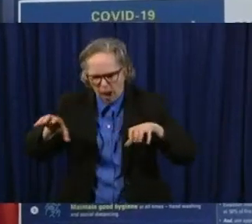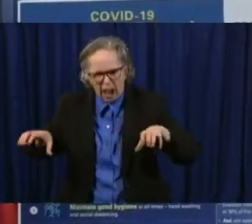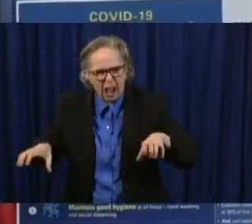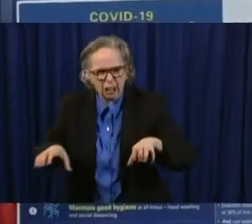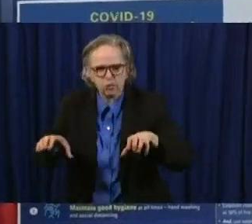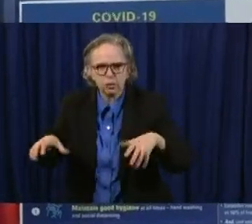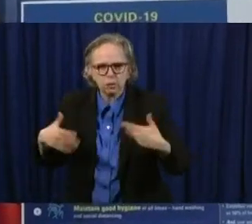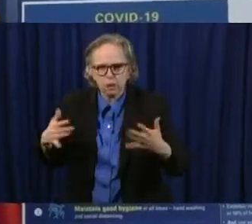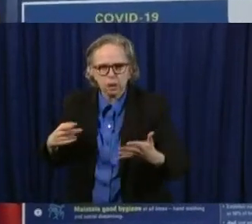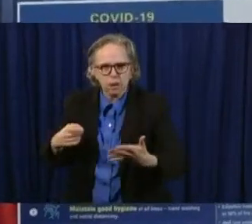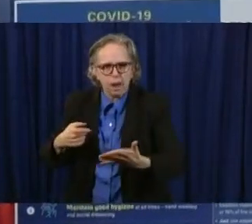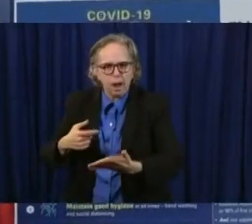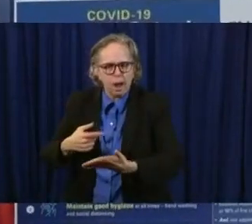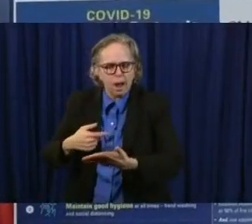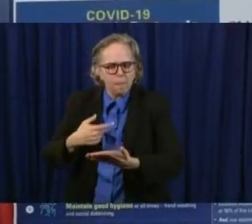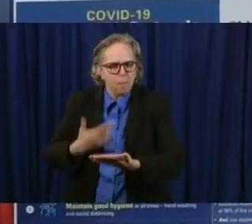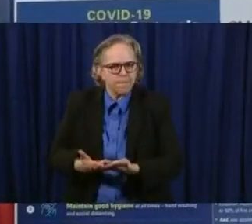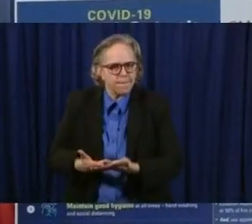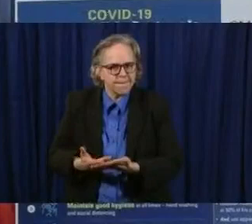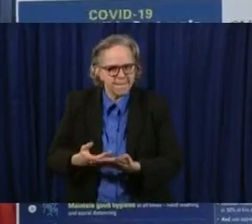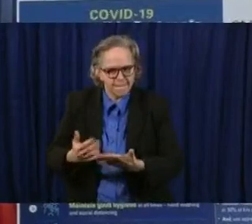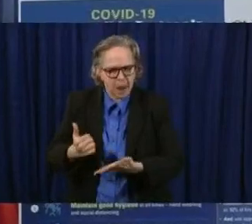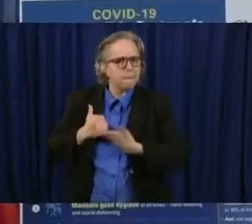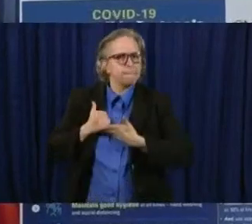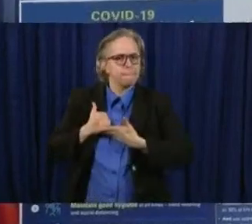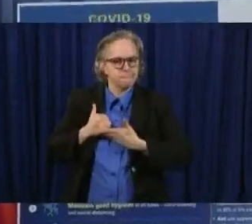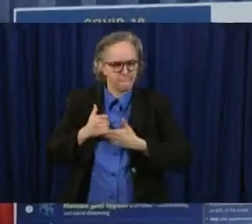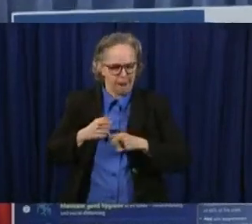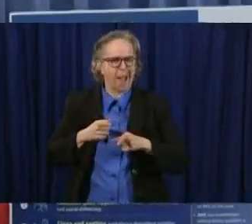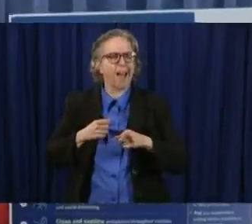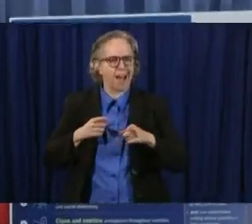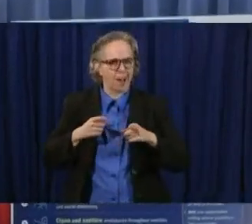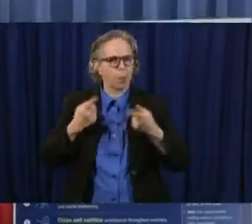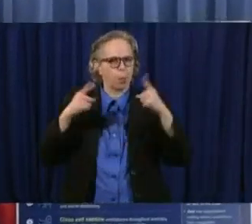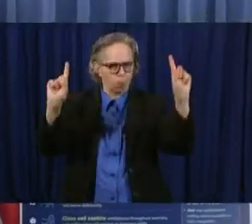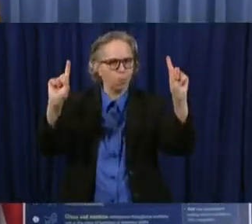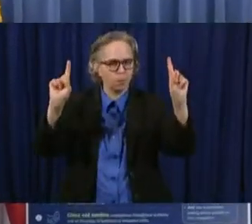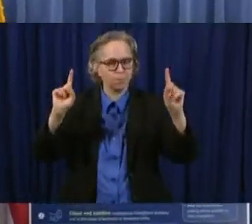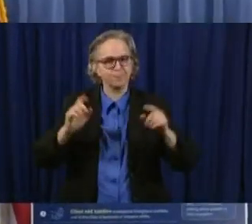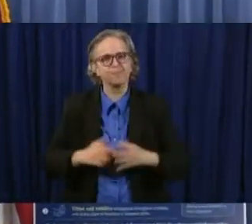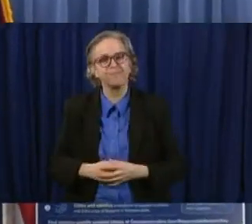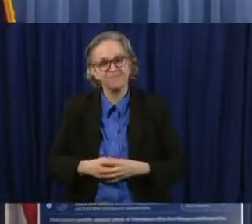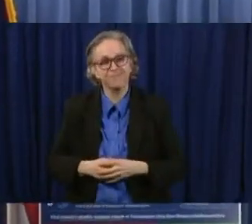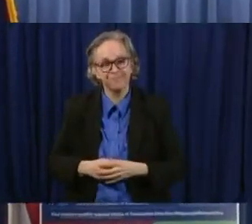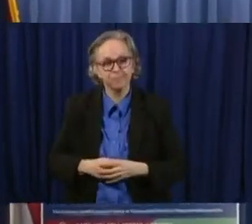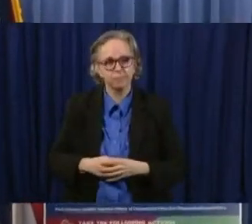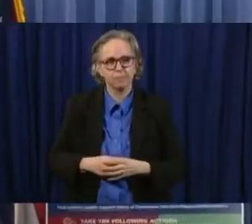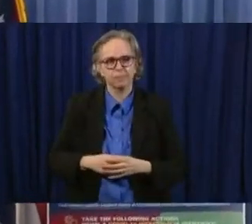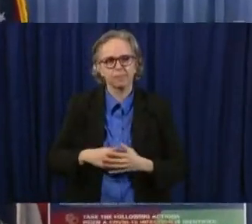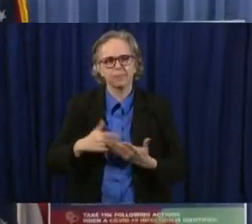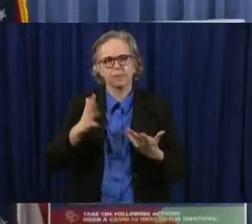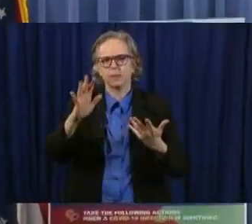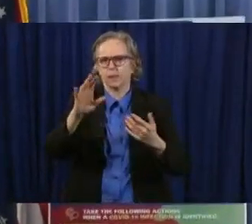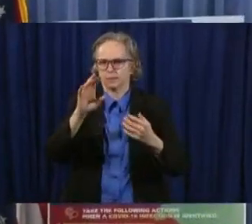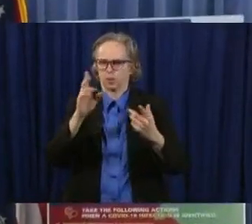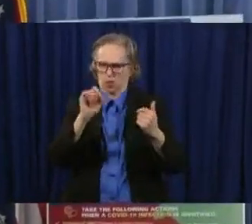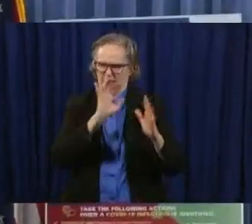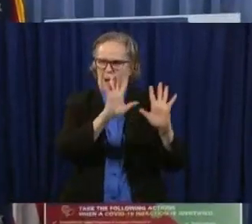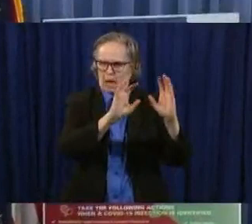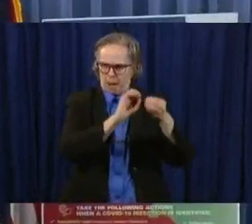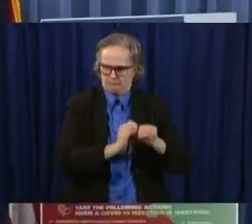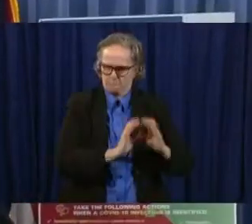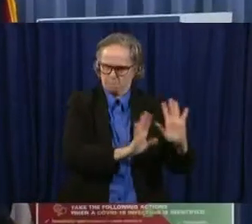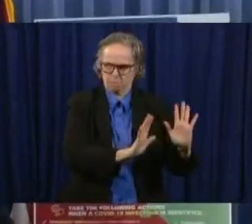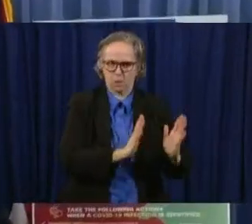important. Let me share with you, uh, something else. And remember, I talked, I've talked about May